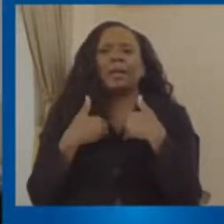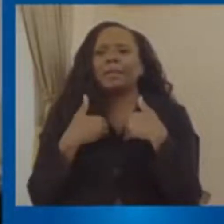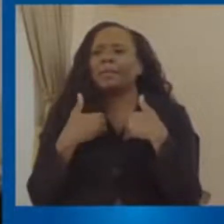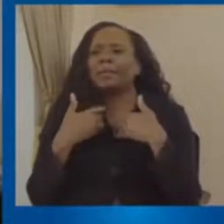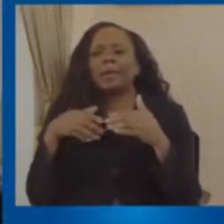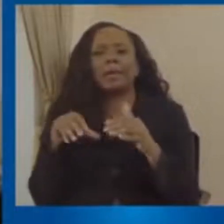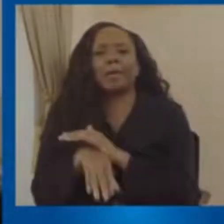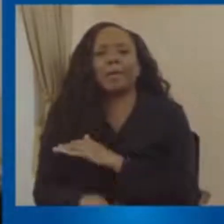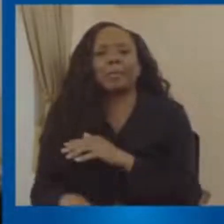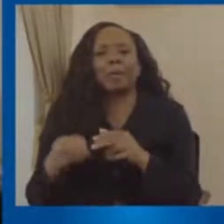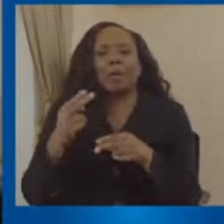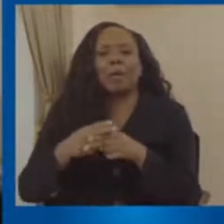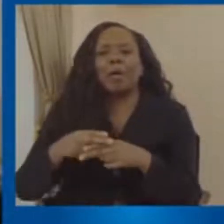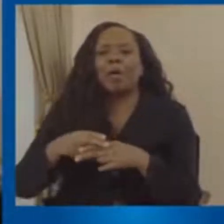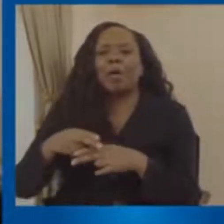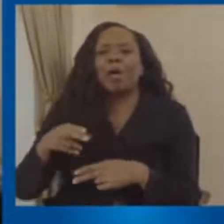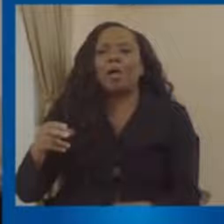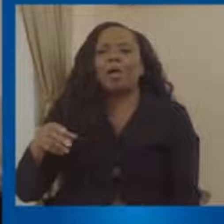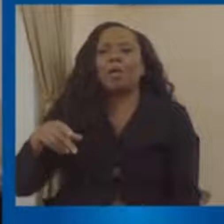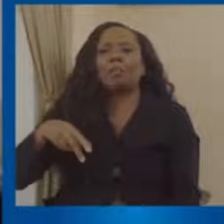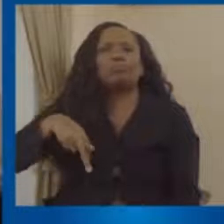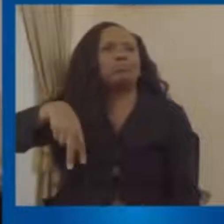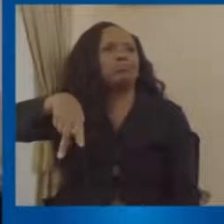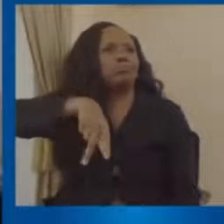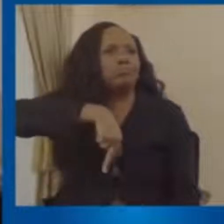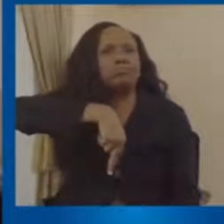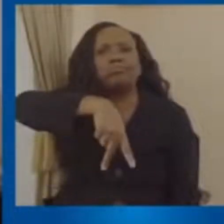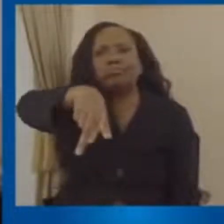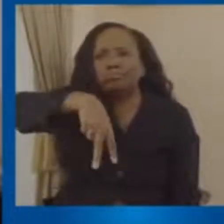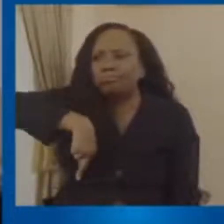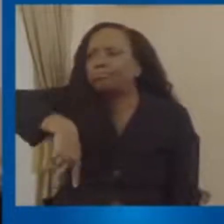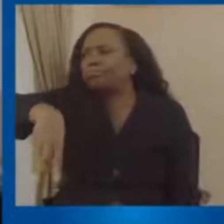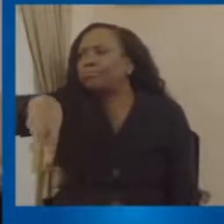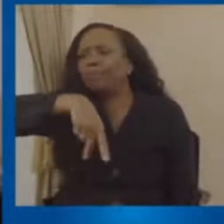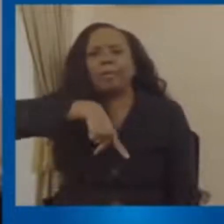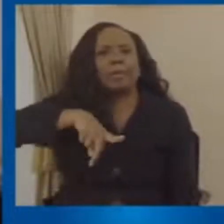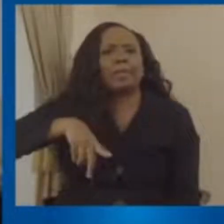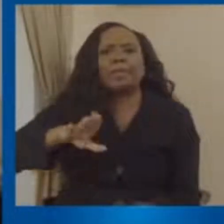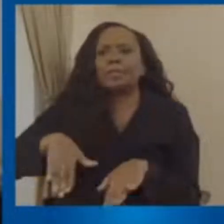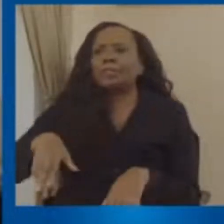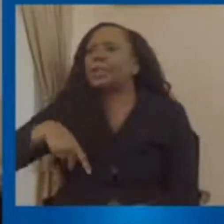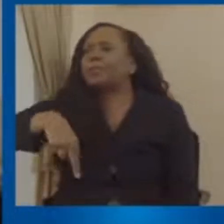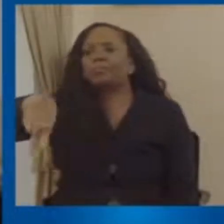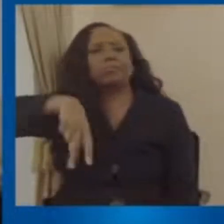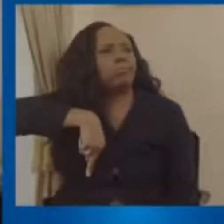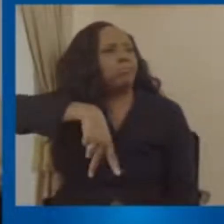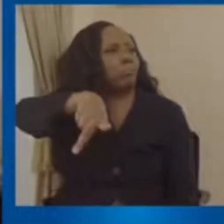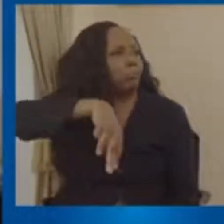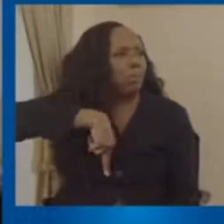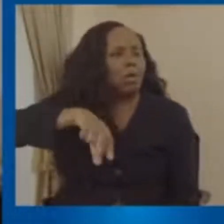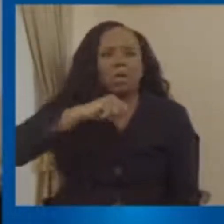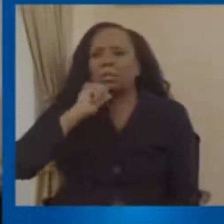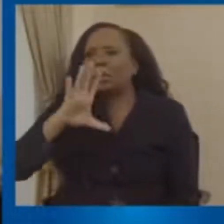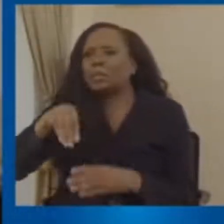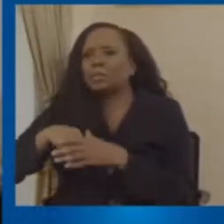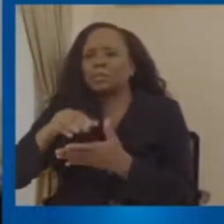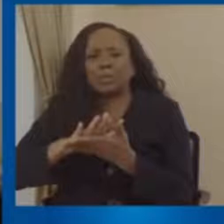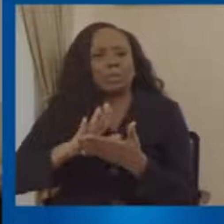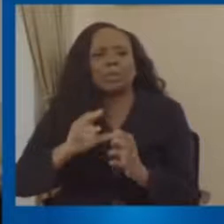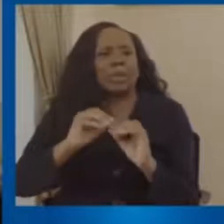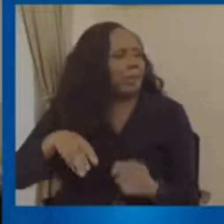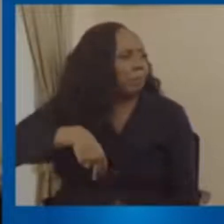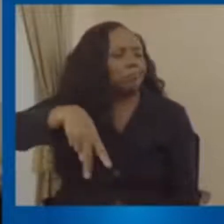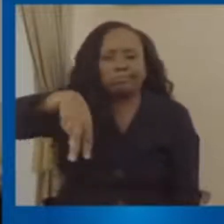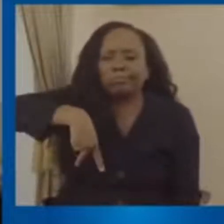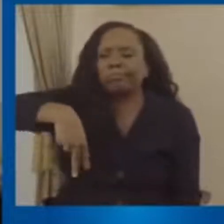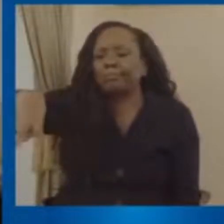refractory approaches is now abolished. The Child Justice Bill, when Minister Abrams brings it, makes